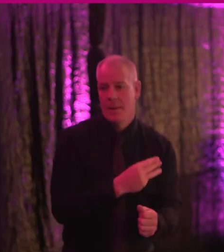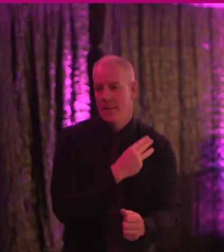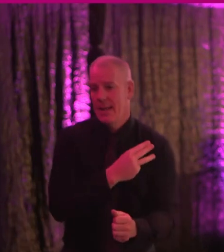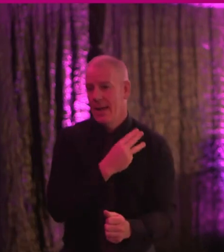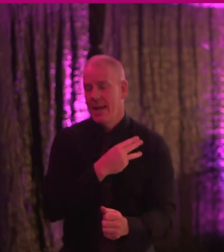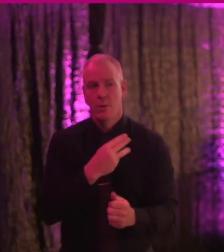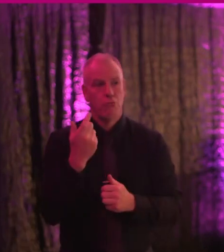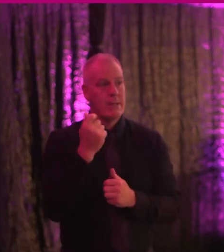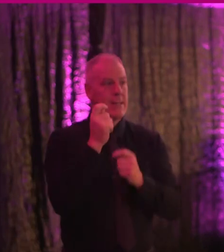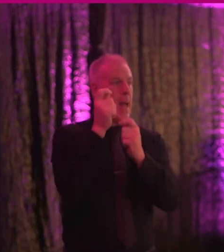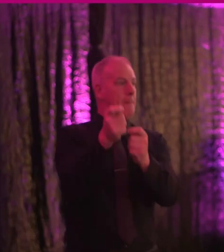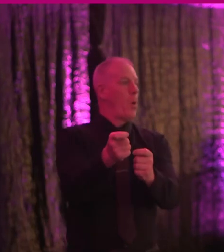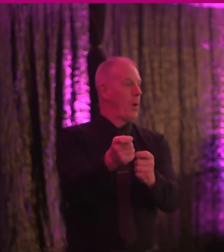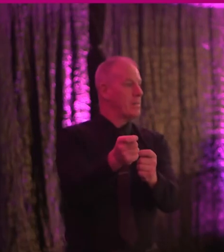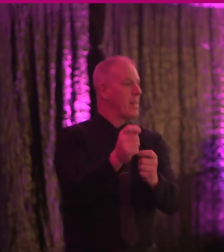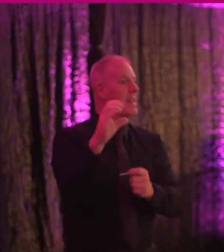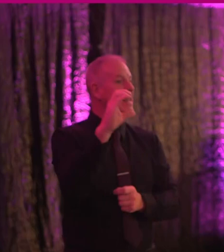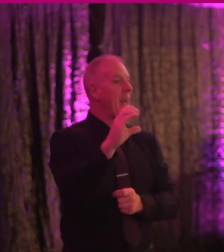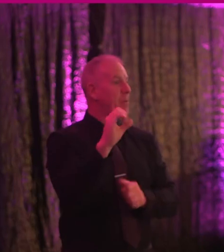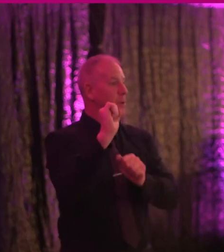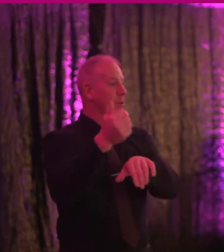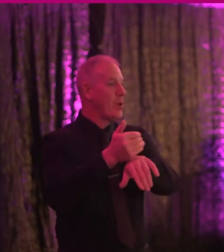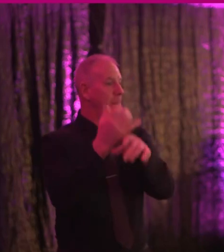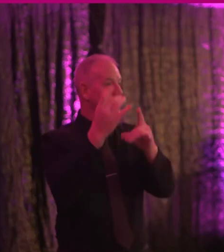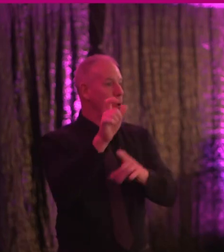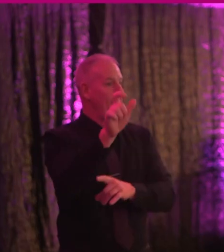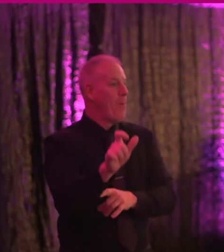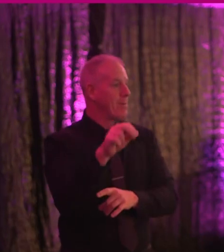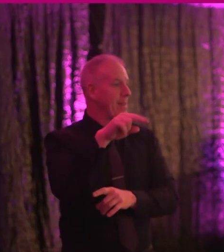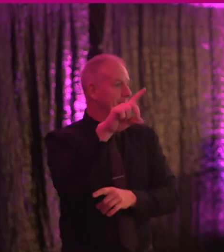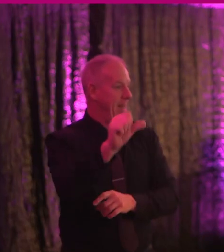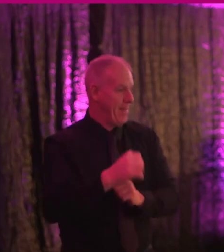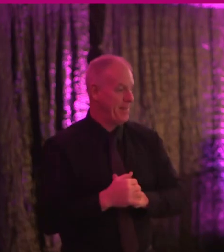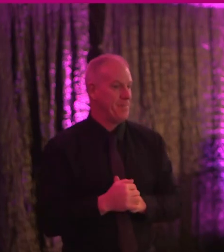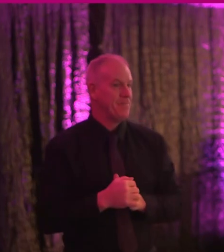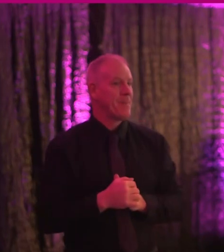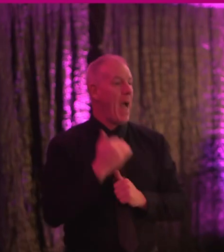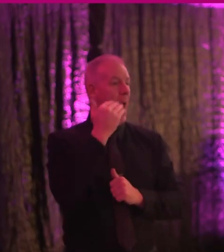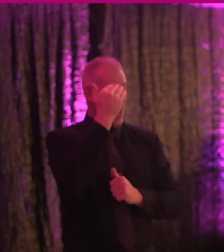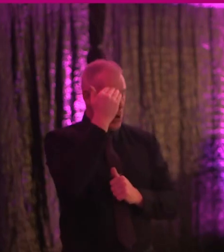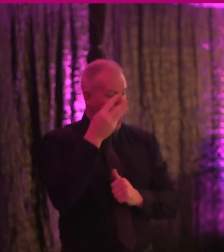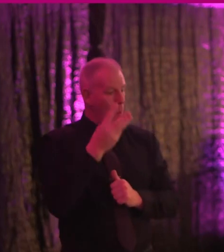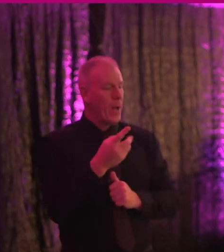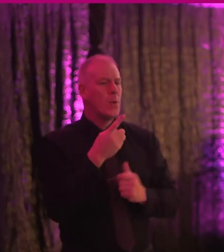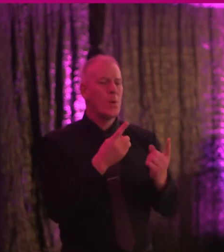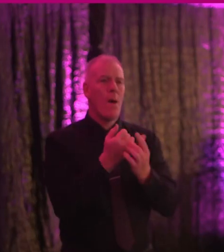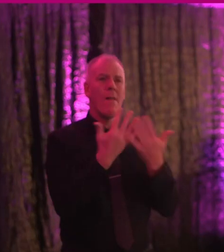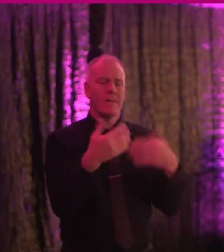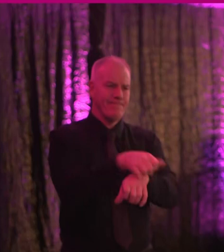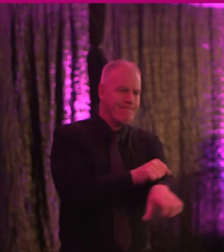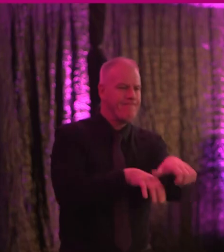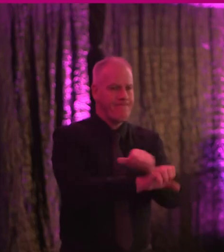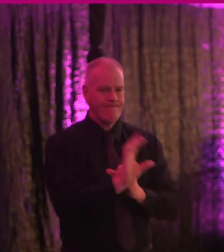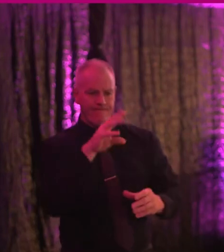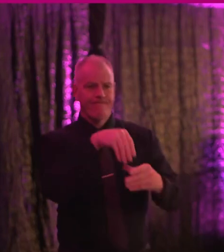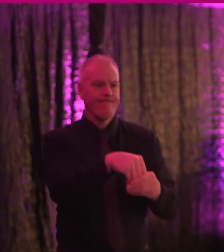to recently appoint Catherine to the position of Chairperson of the NDA, and I know that she will bring great energy and commitment to